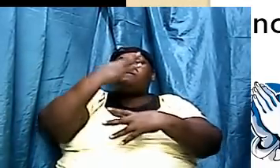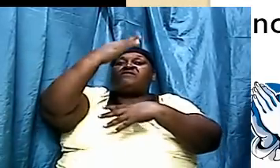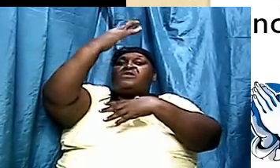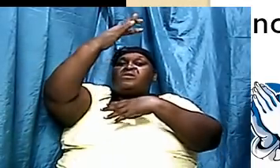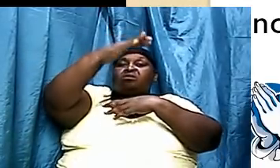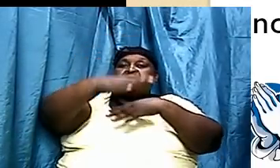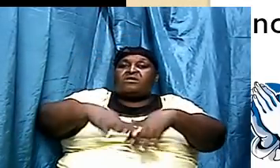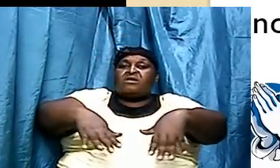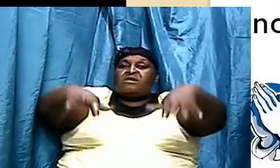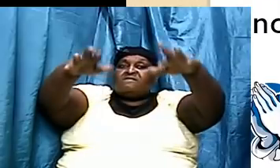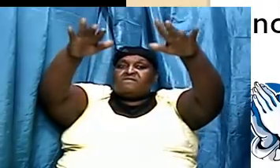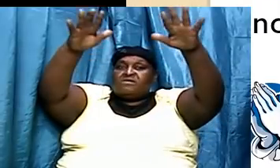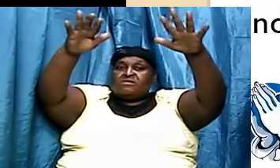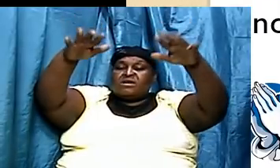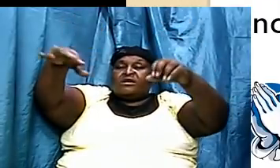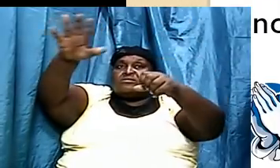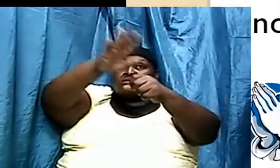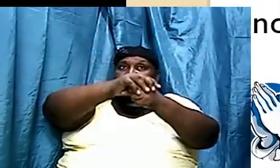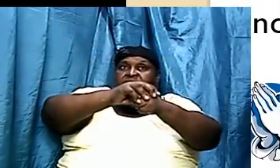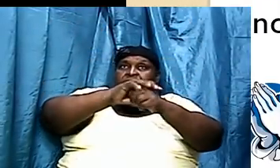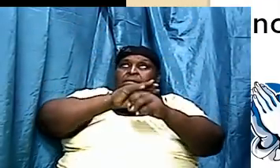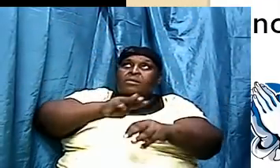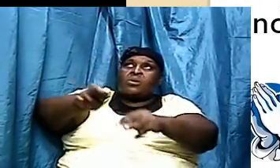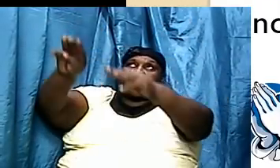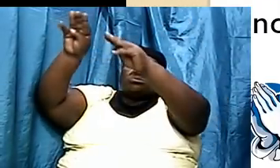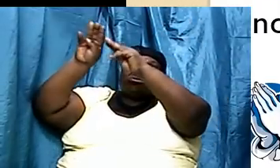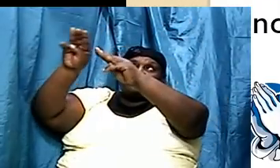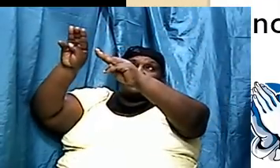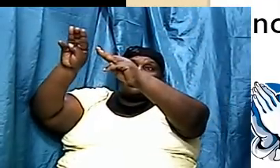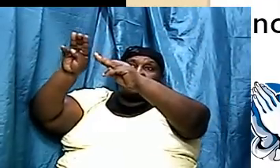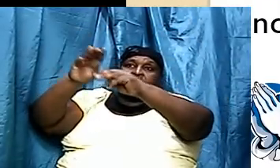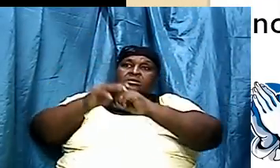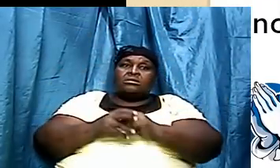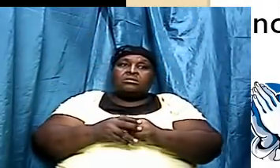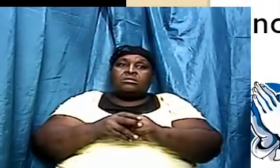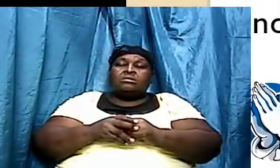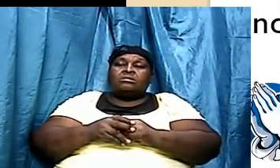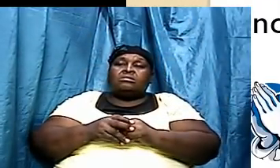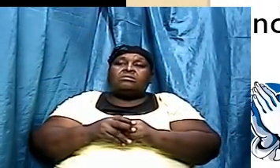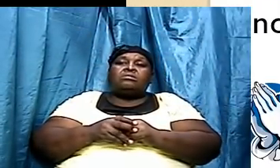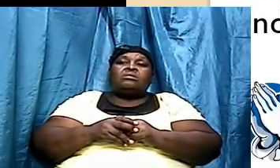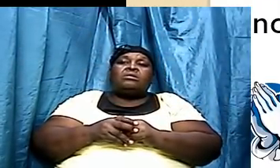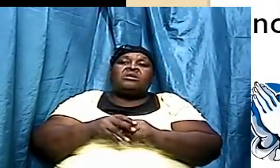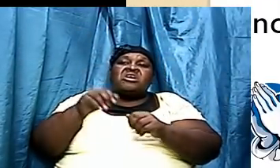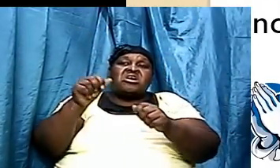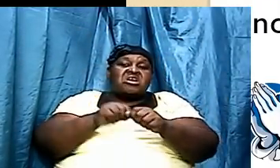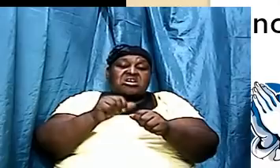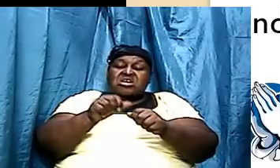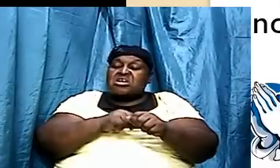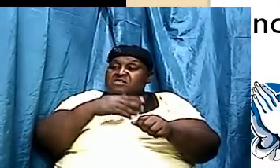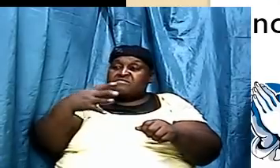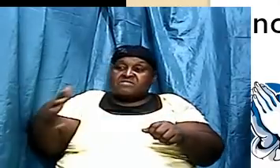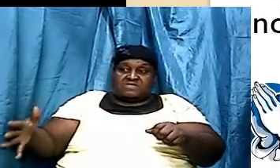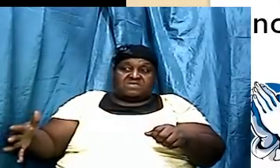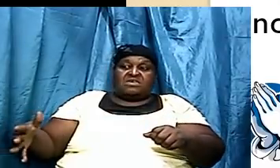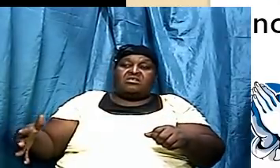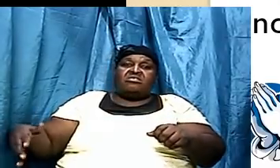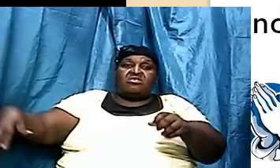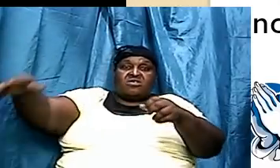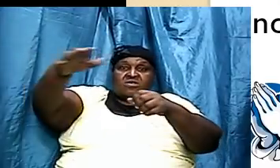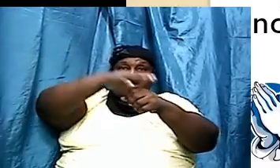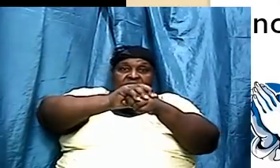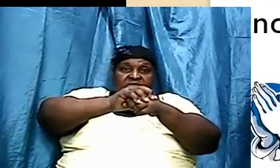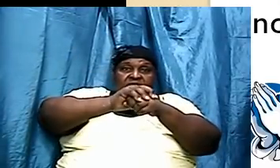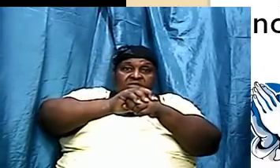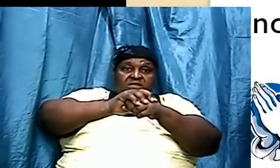or 22 feet it brought with it because everything was covered for about 40 days and 40